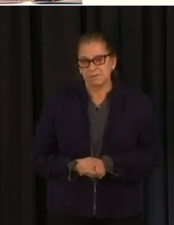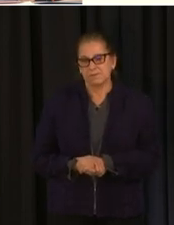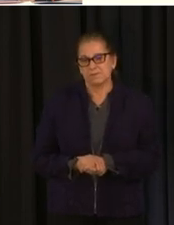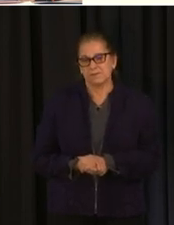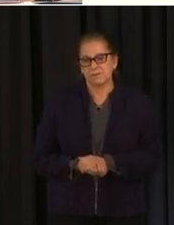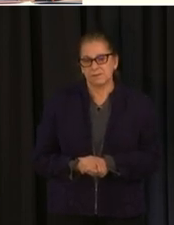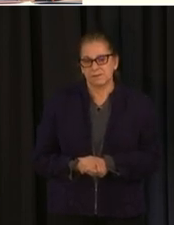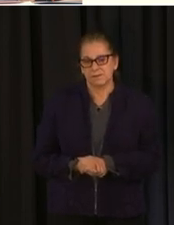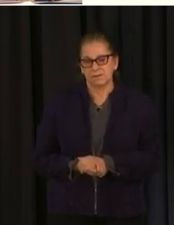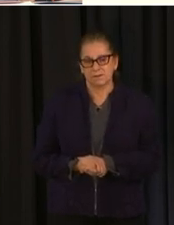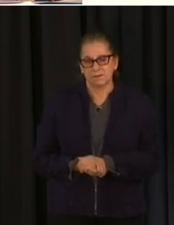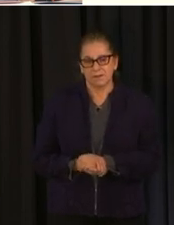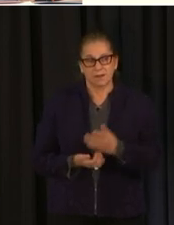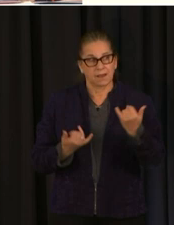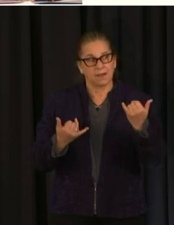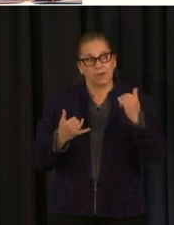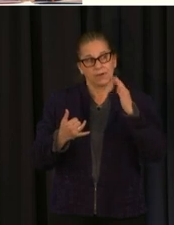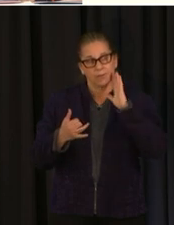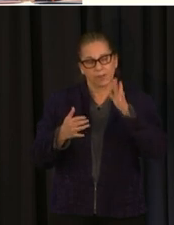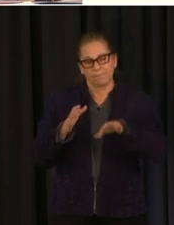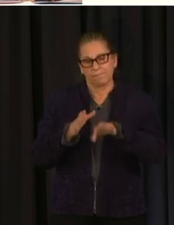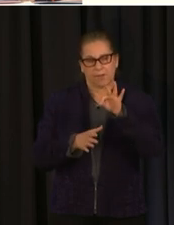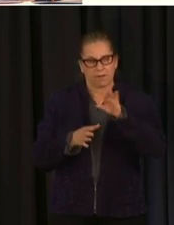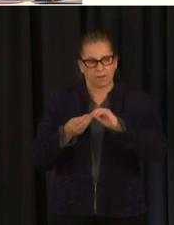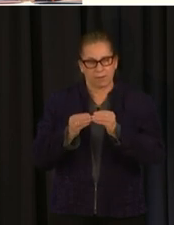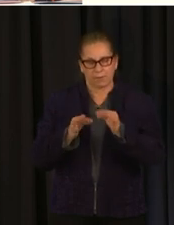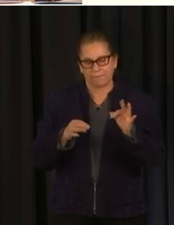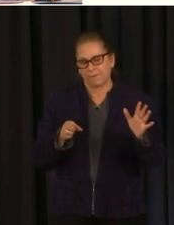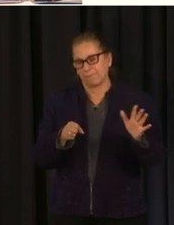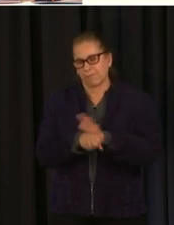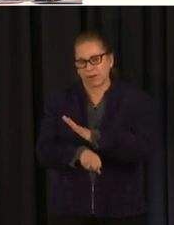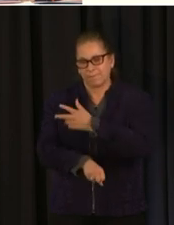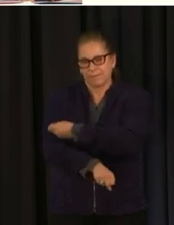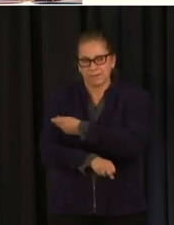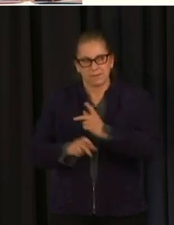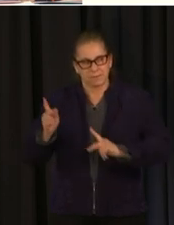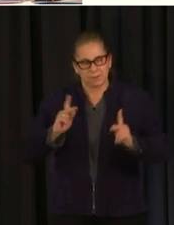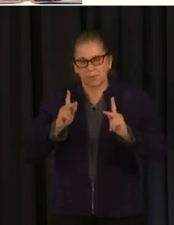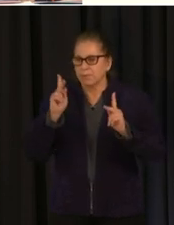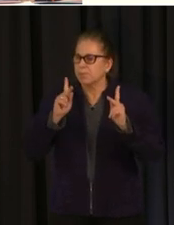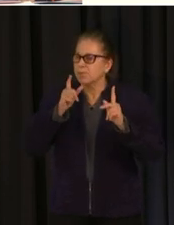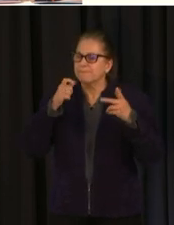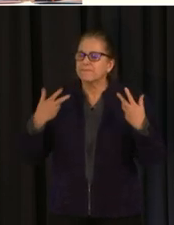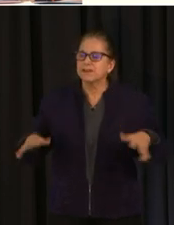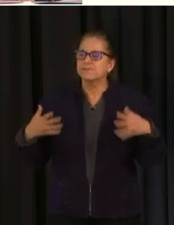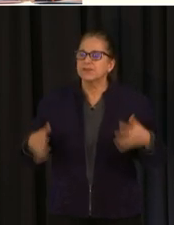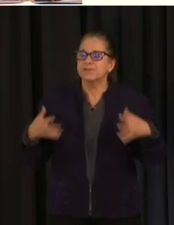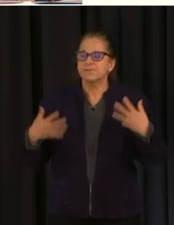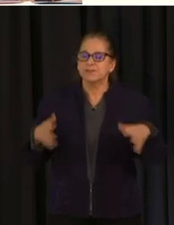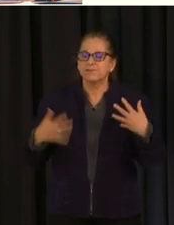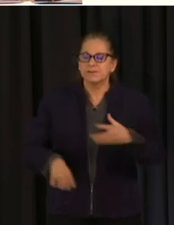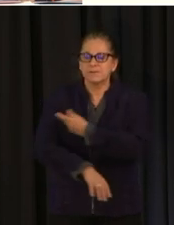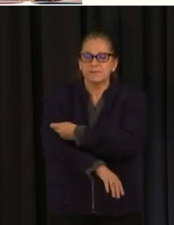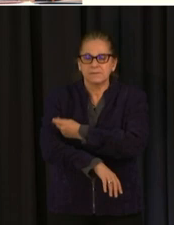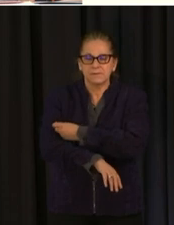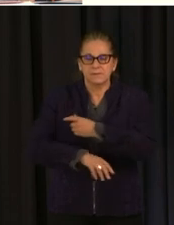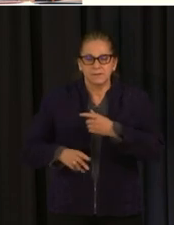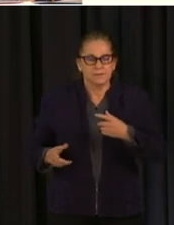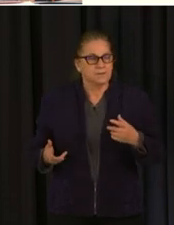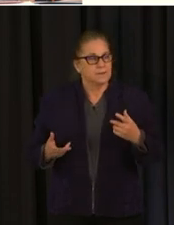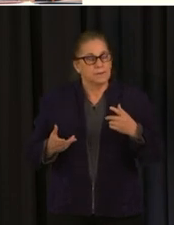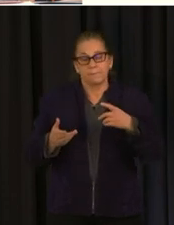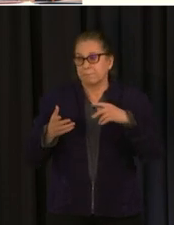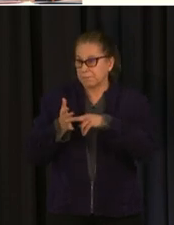people who are not encouraged to participate in surveillance programs uh changes we'll see less demand over time for